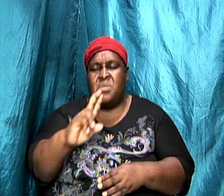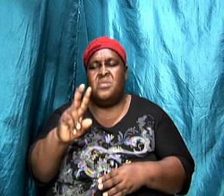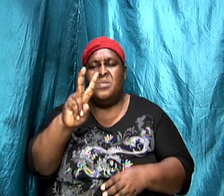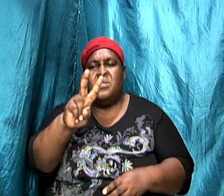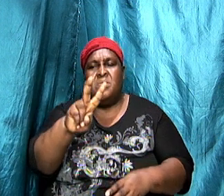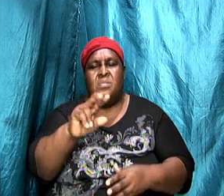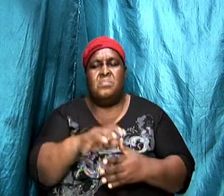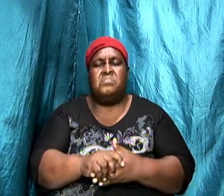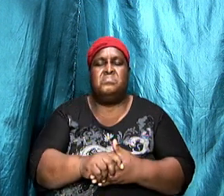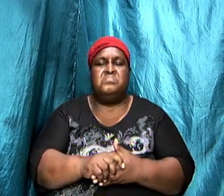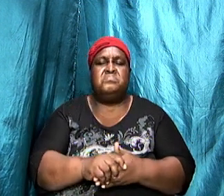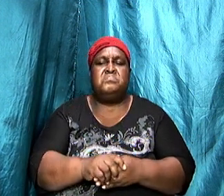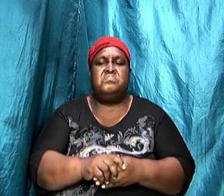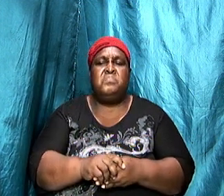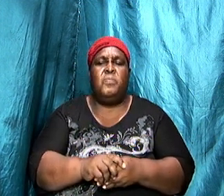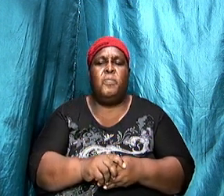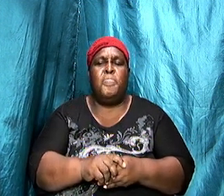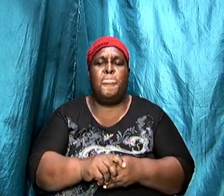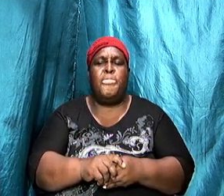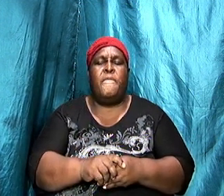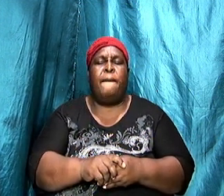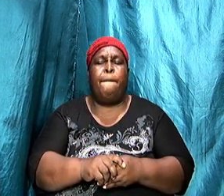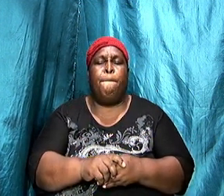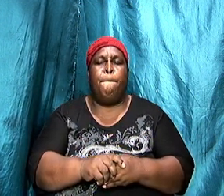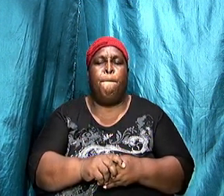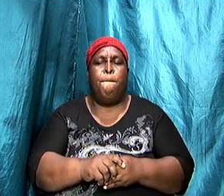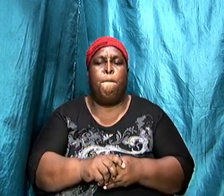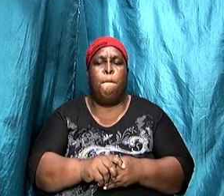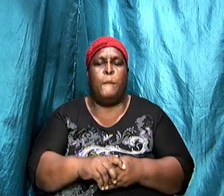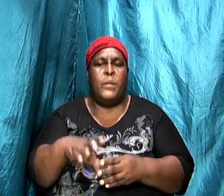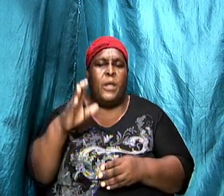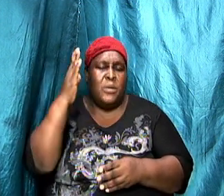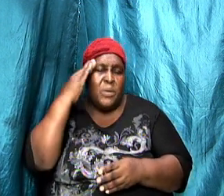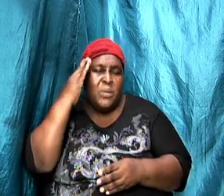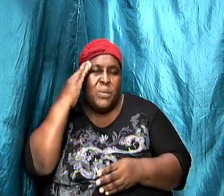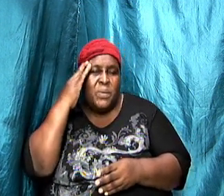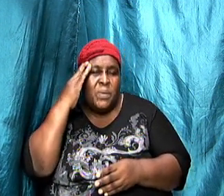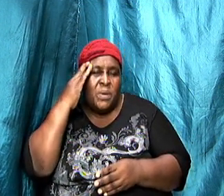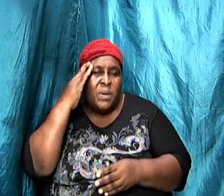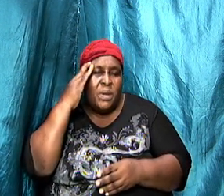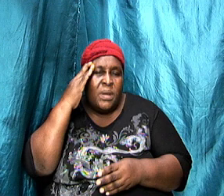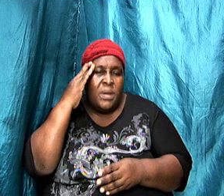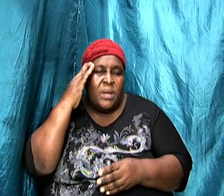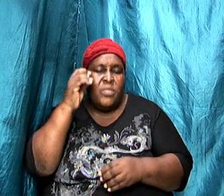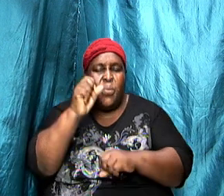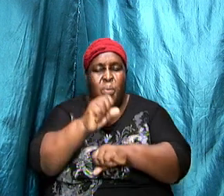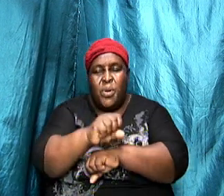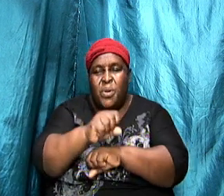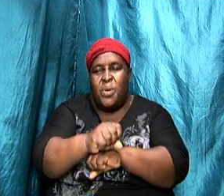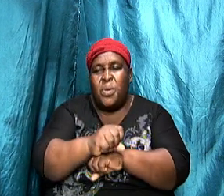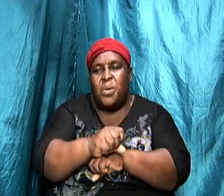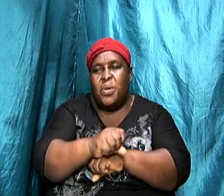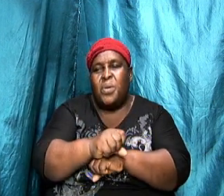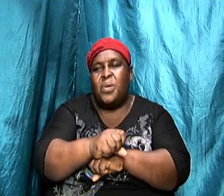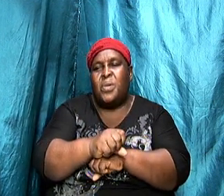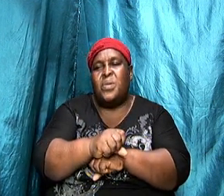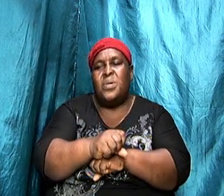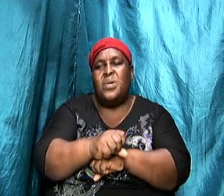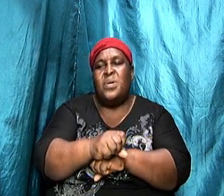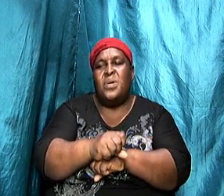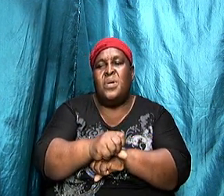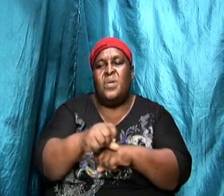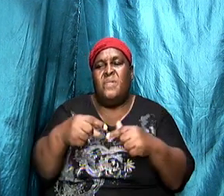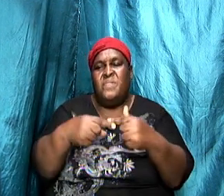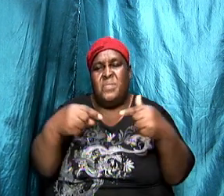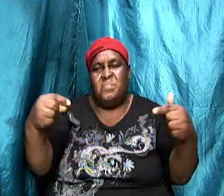it with the other church Revelation 2 14 and 15 you're going to notice that the deeds of the Nicolaitans and the